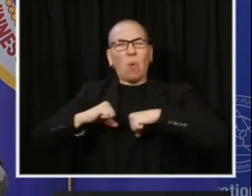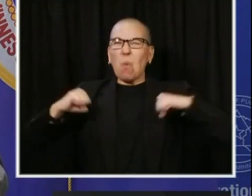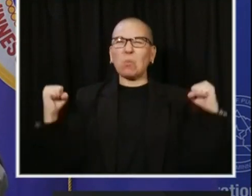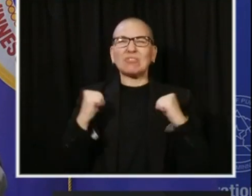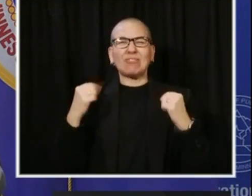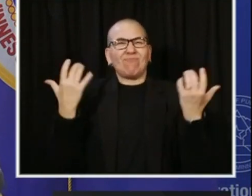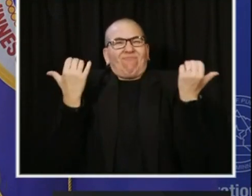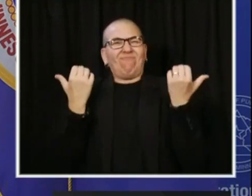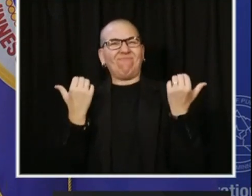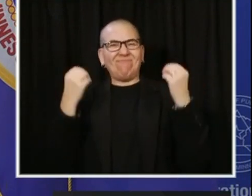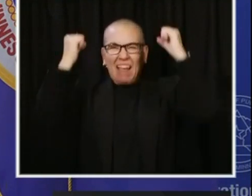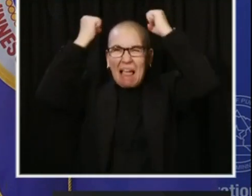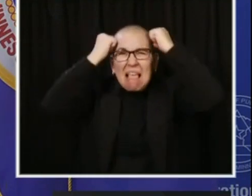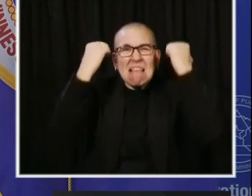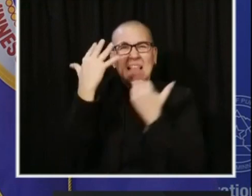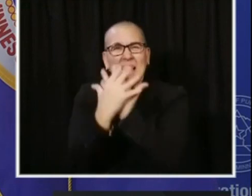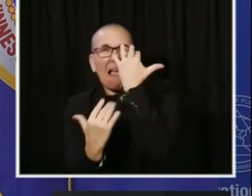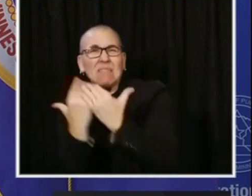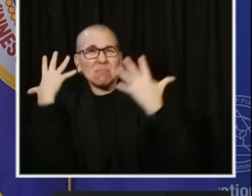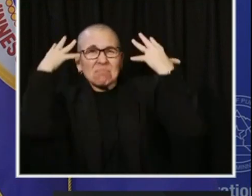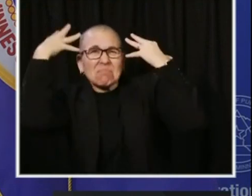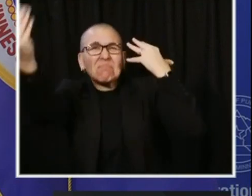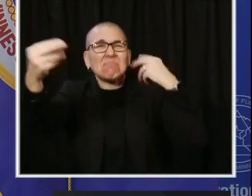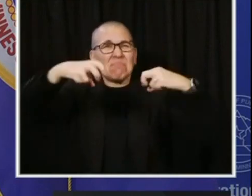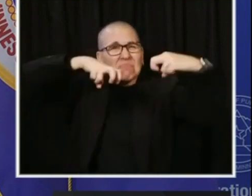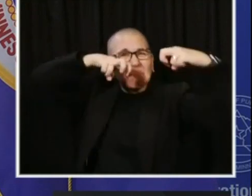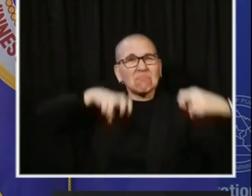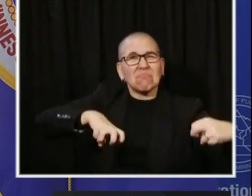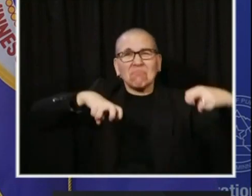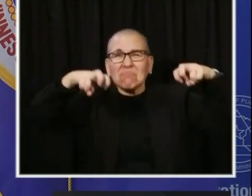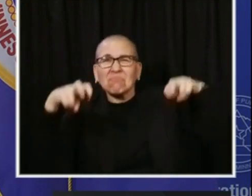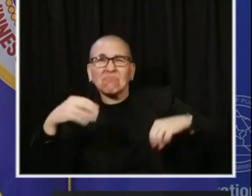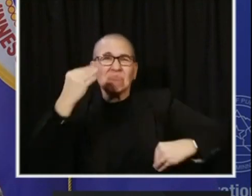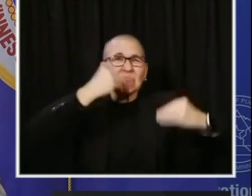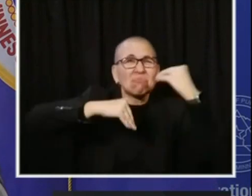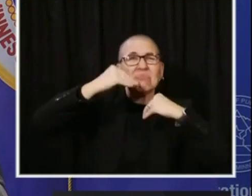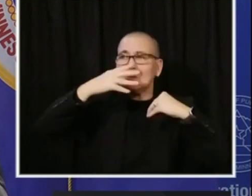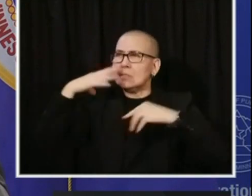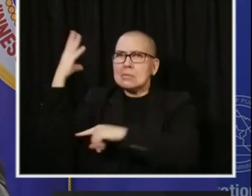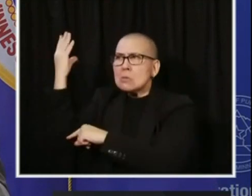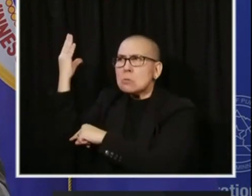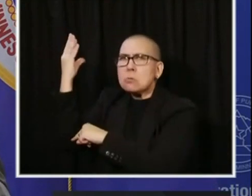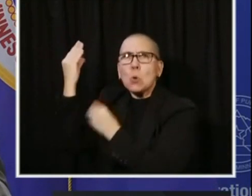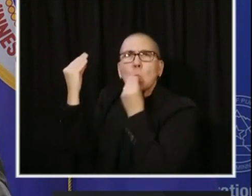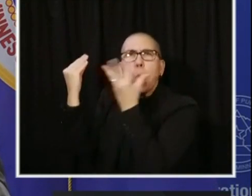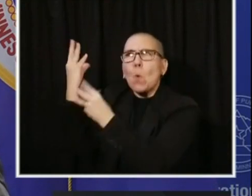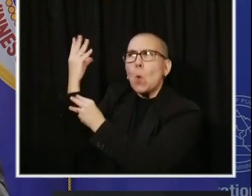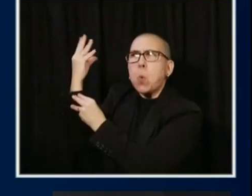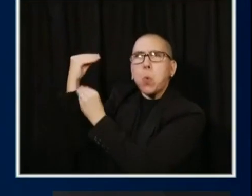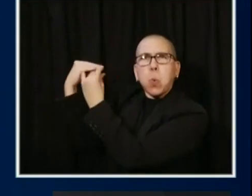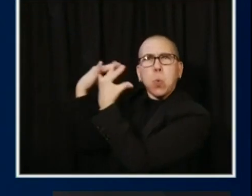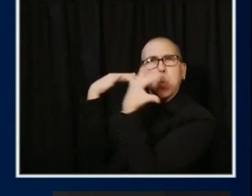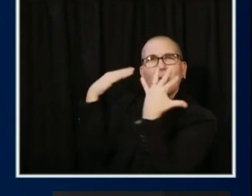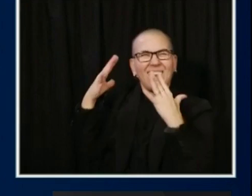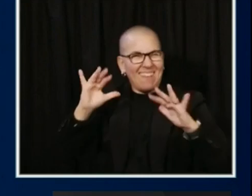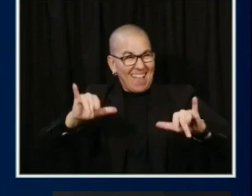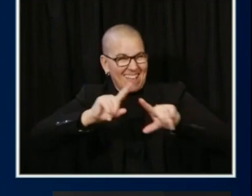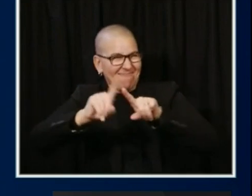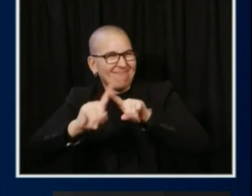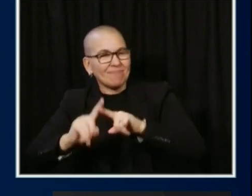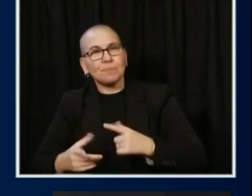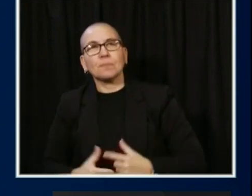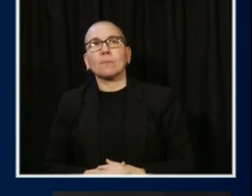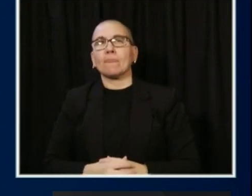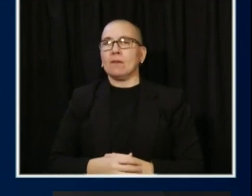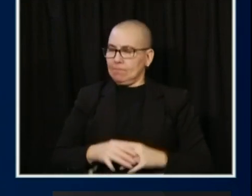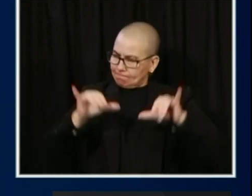are pretty innovative on how they figure out how to do these things, and they've done it in a way to keep people safe. So we're going to ask six, you know, keep the six feet, six